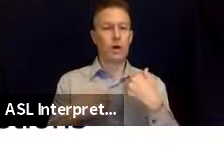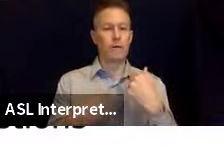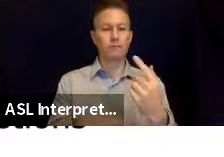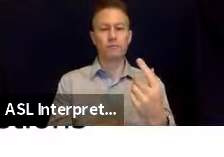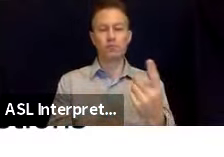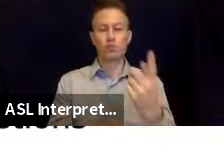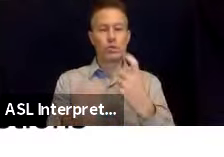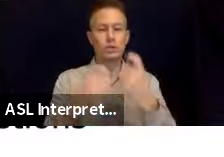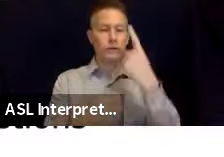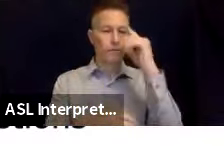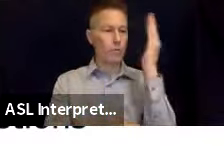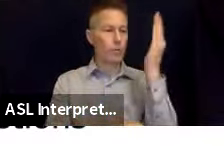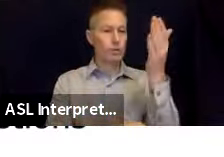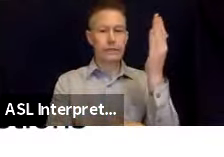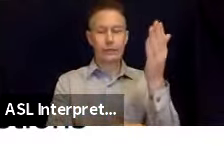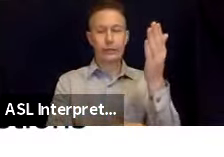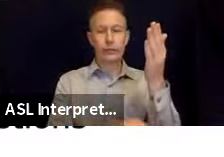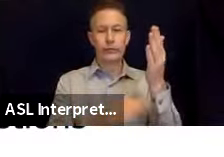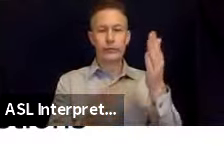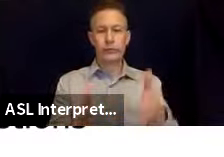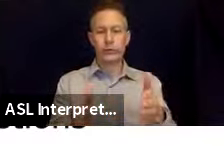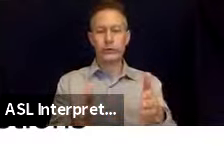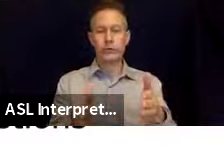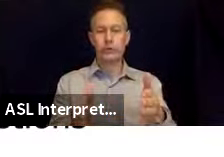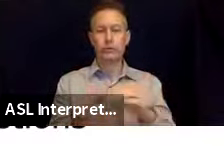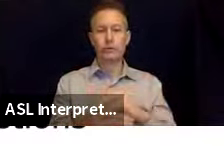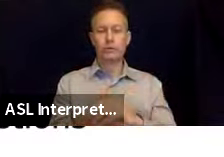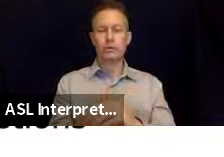or anyone on the...